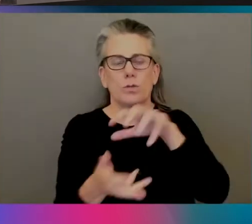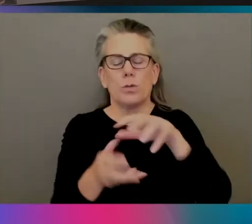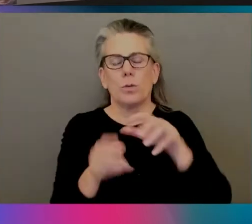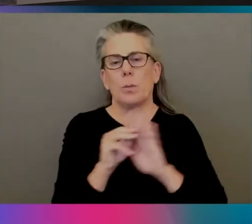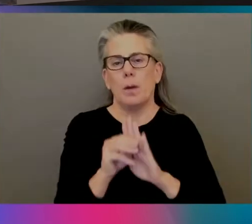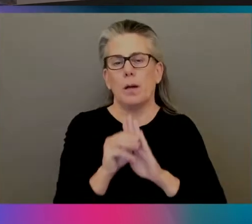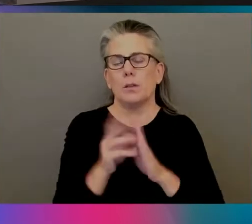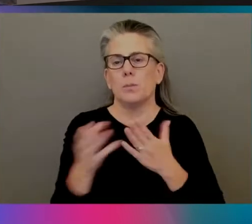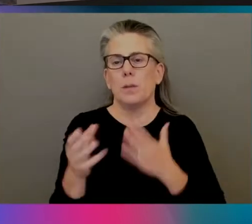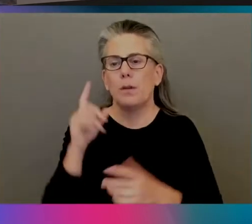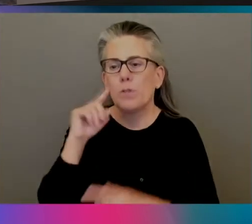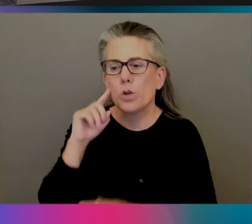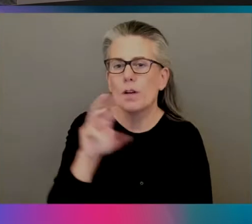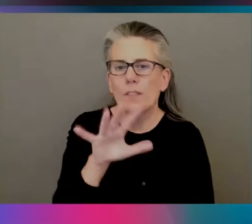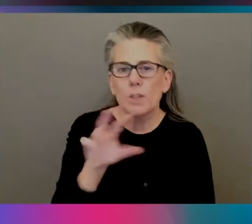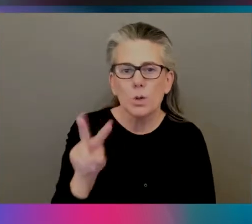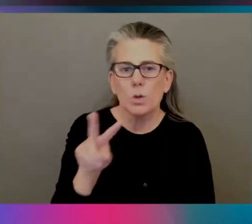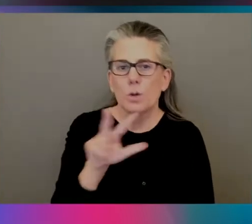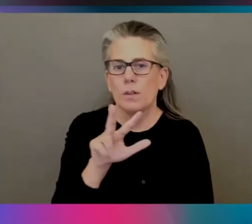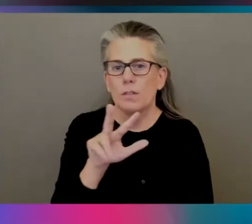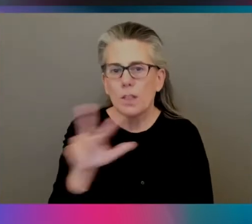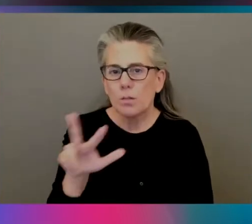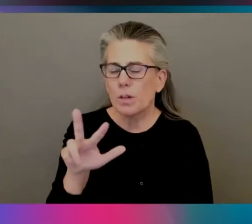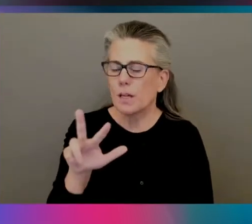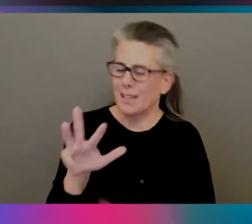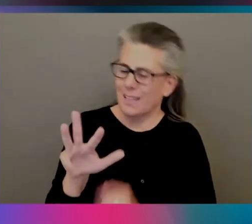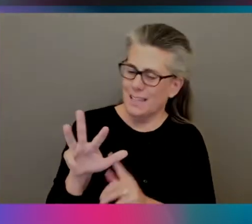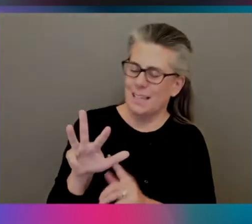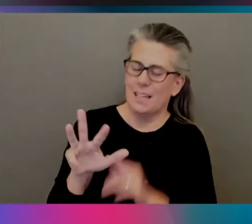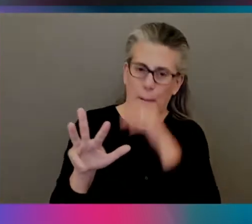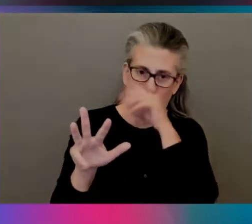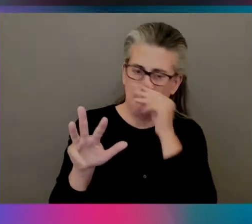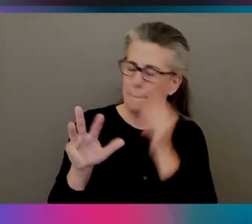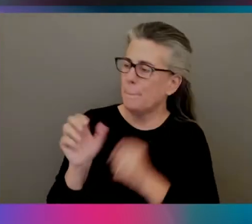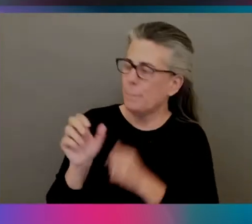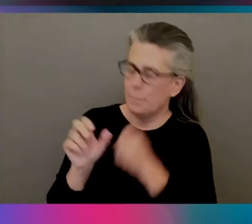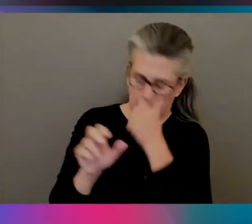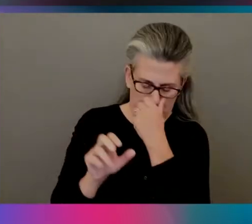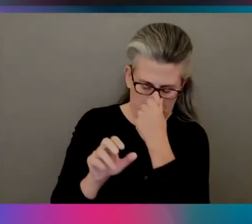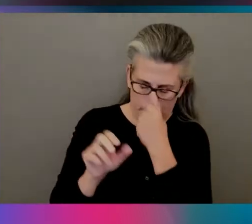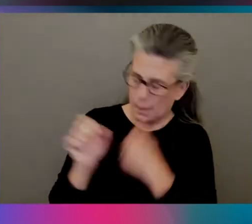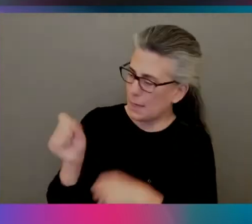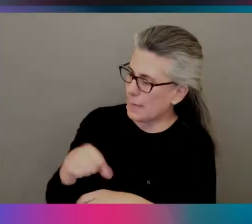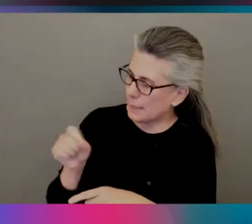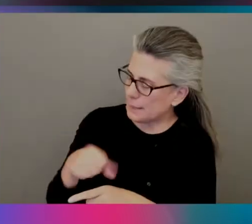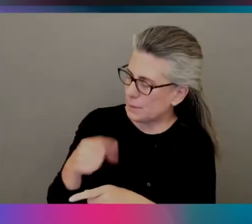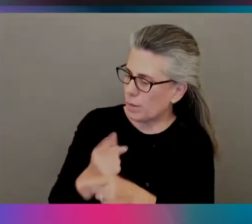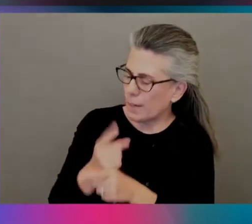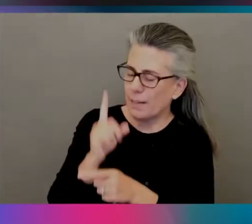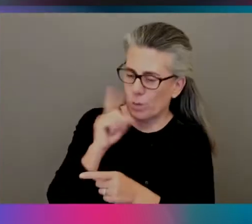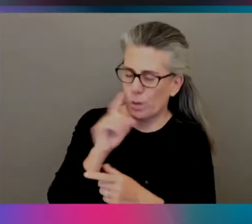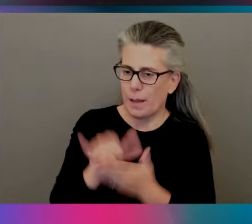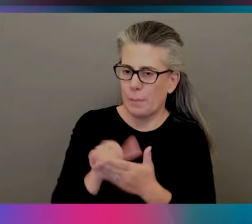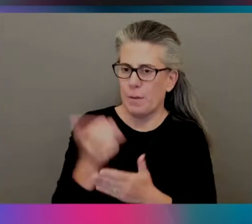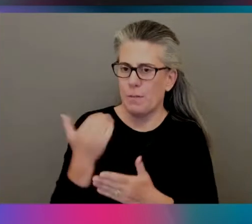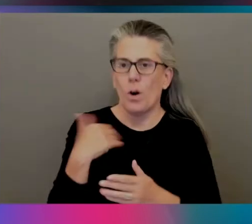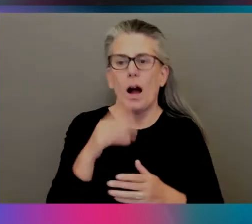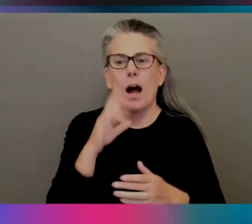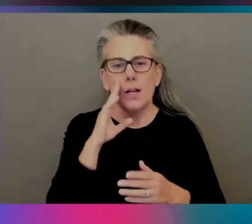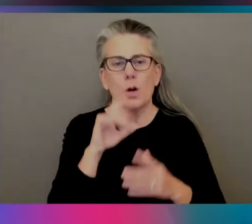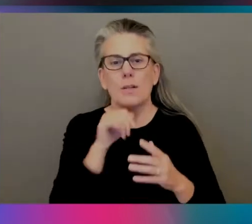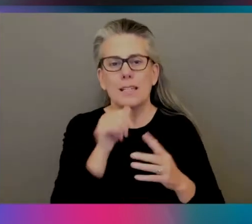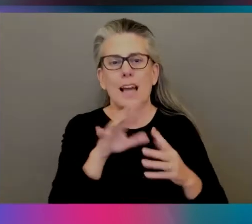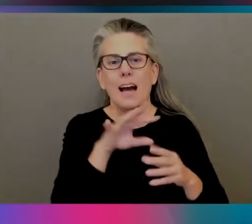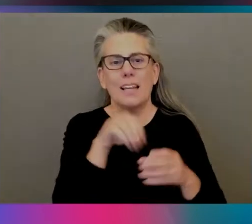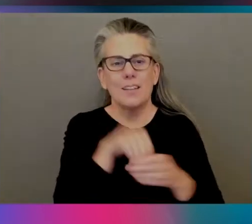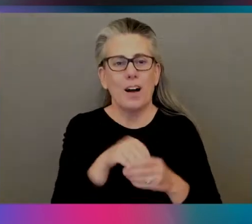Just talked about that earlier. And I learned what a transformer model was, you know? And I learned that it's not starring Mark Wahlberg. Like, that was something